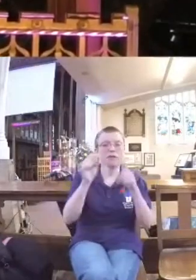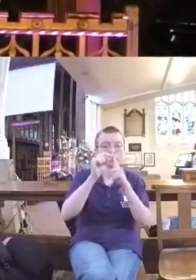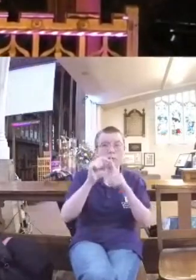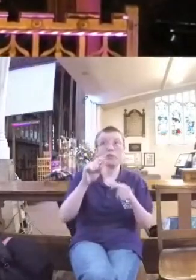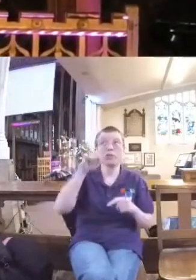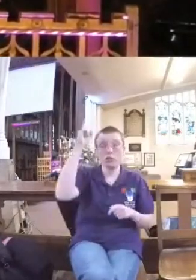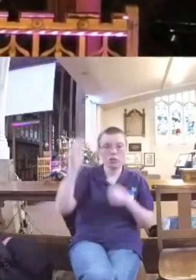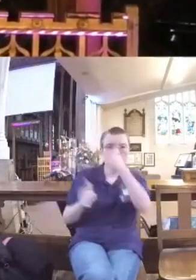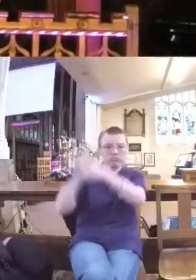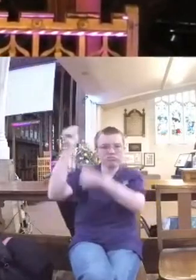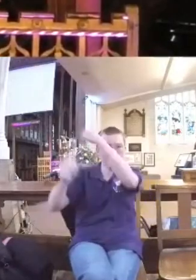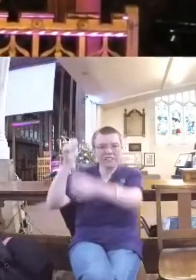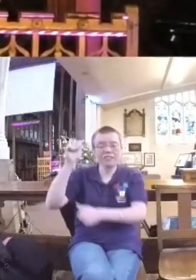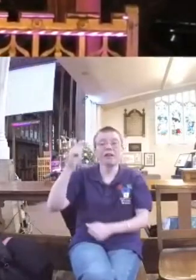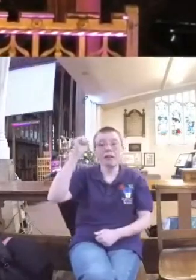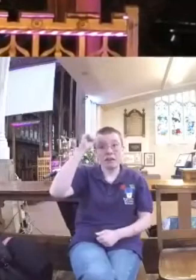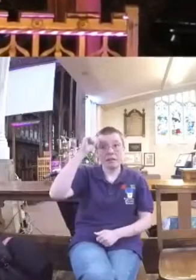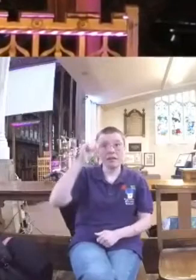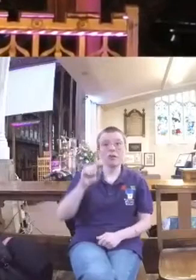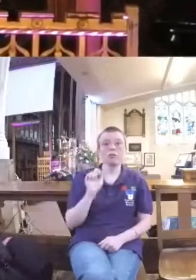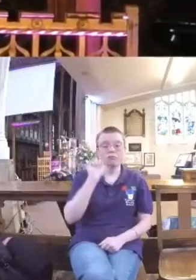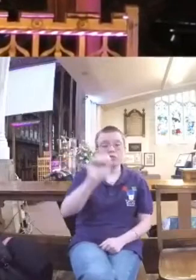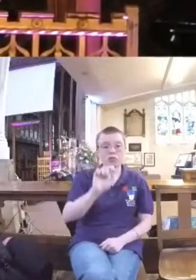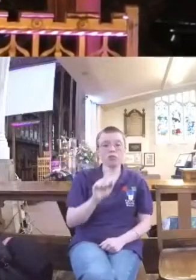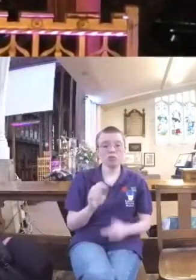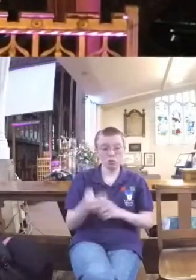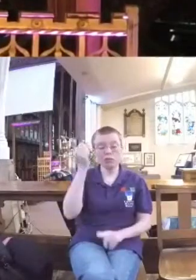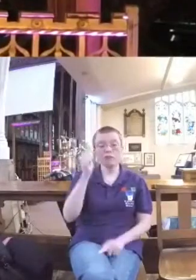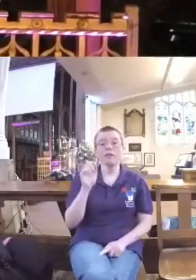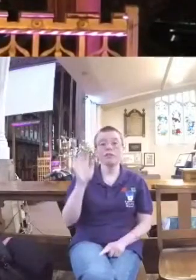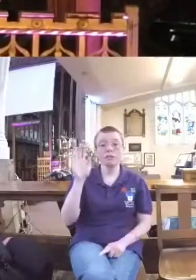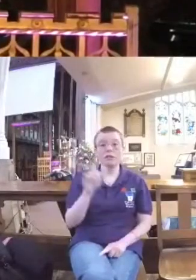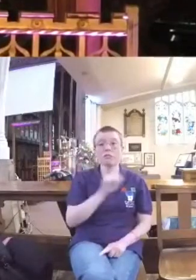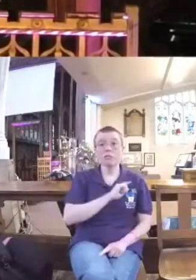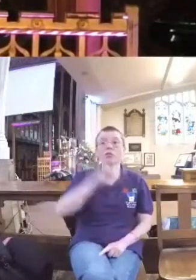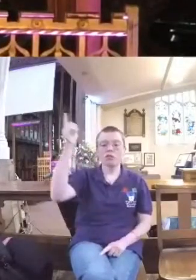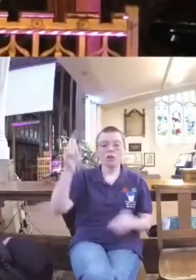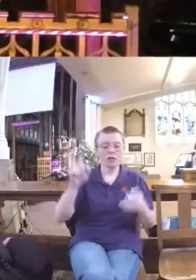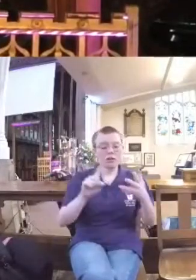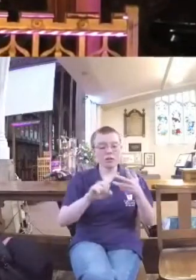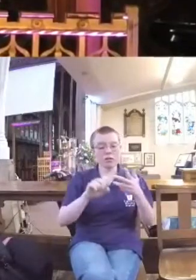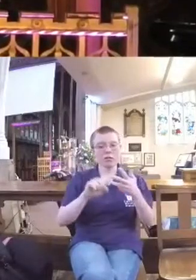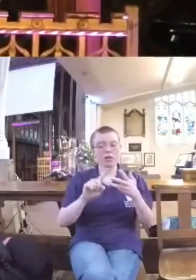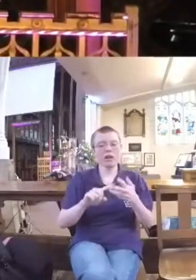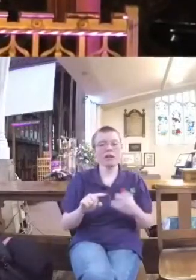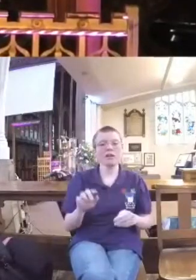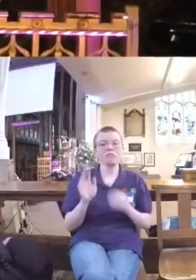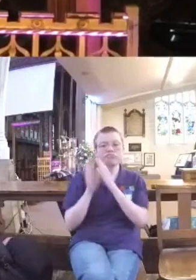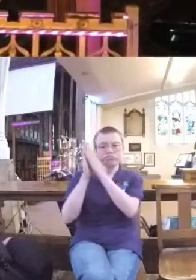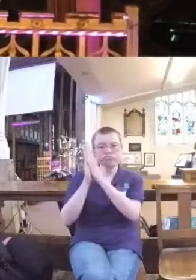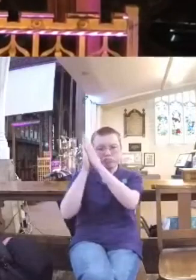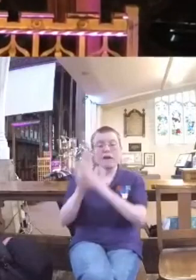And number three, pray for those in authority. With great power comes great